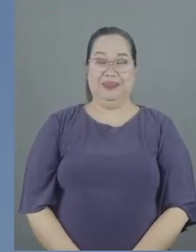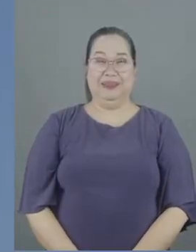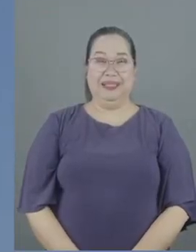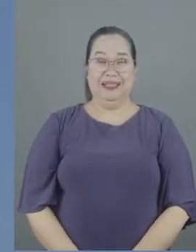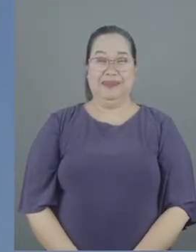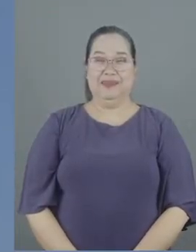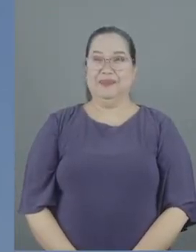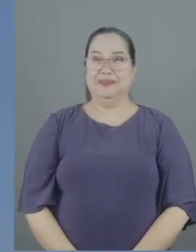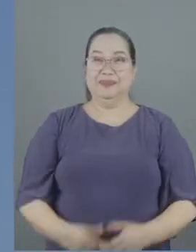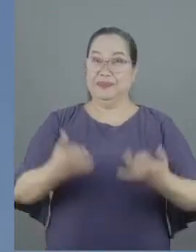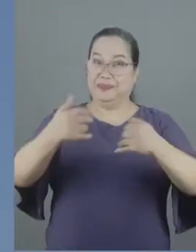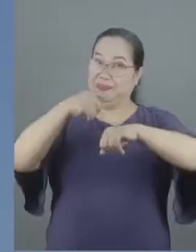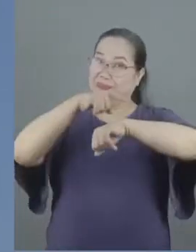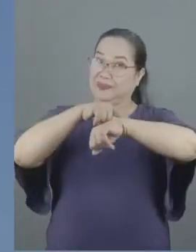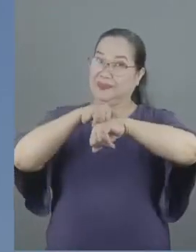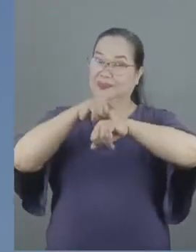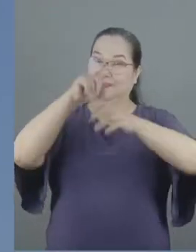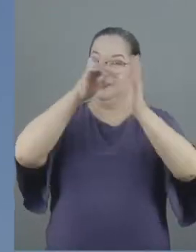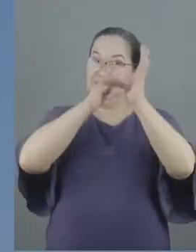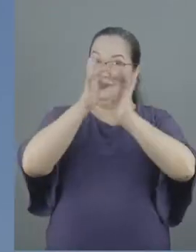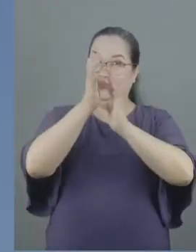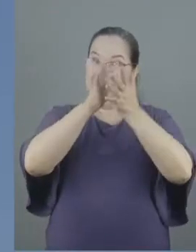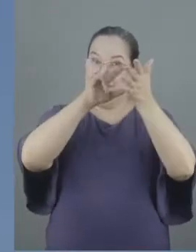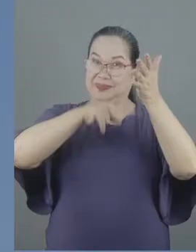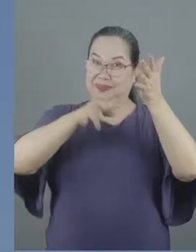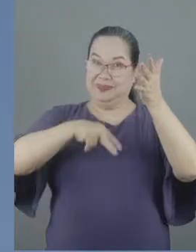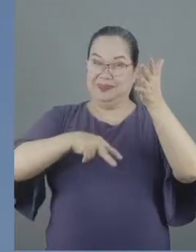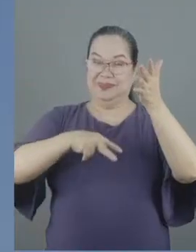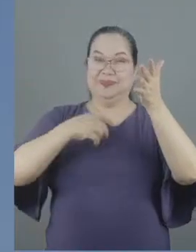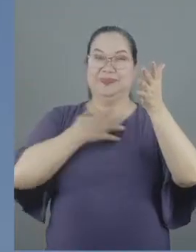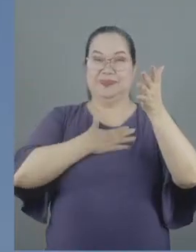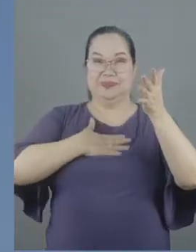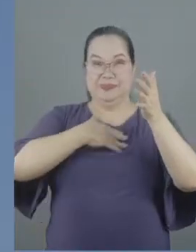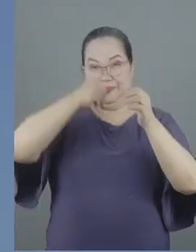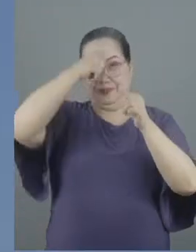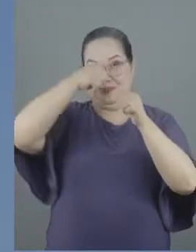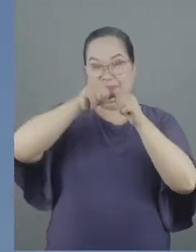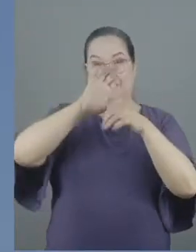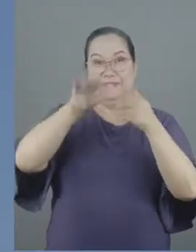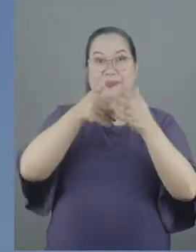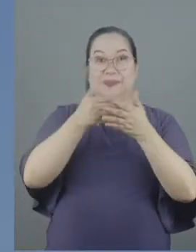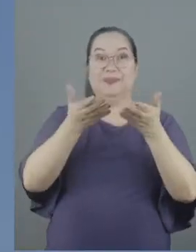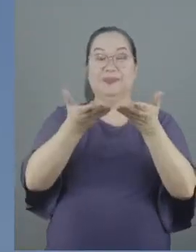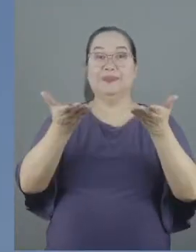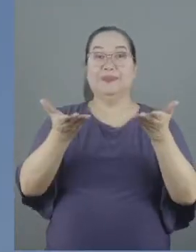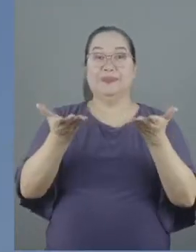It's time for us to read Scripture. May I just remind all of you who are here